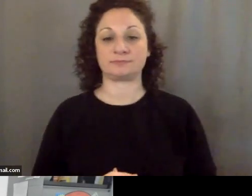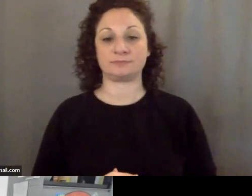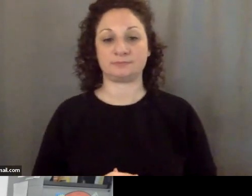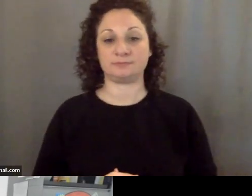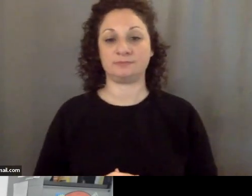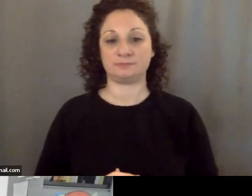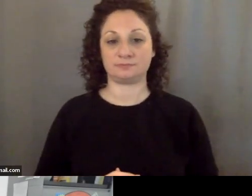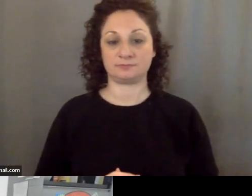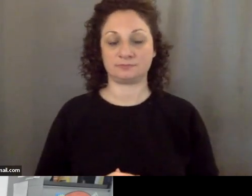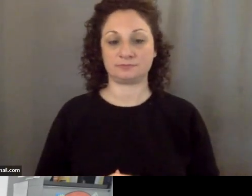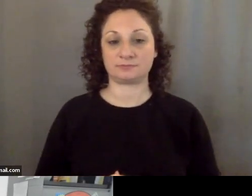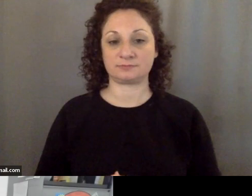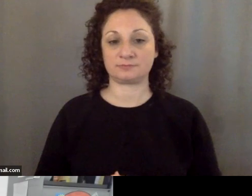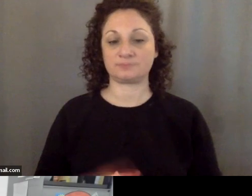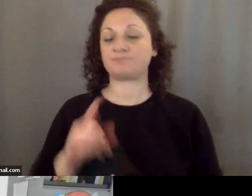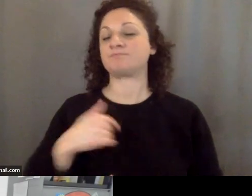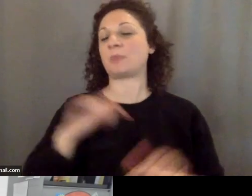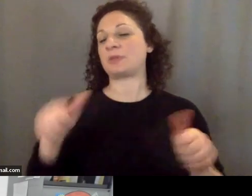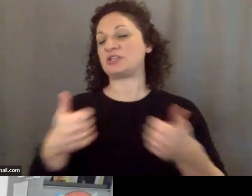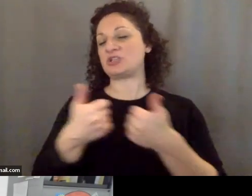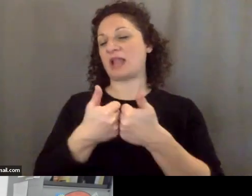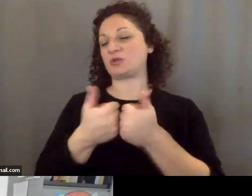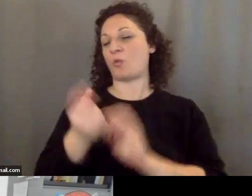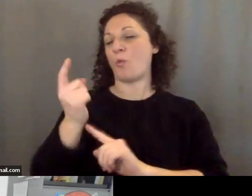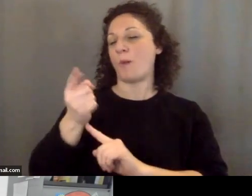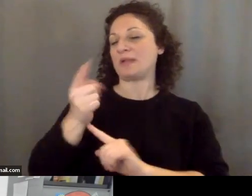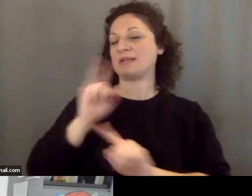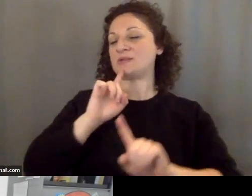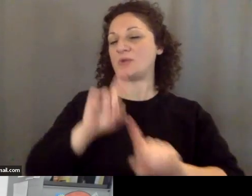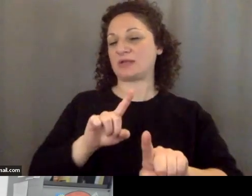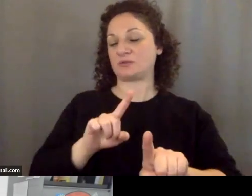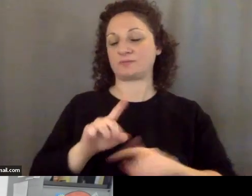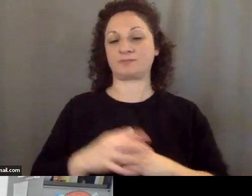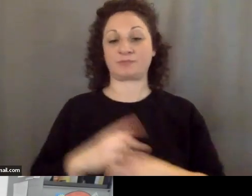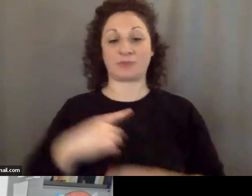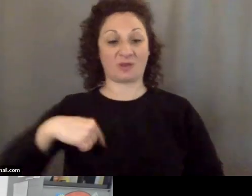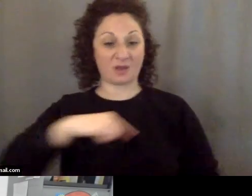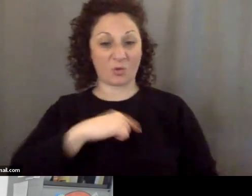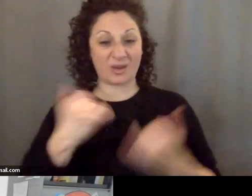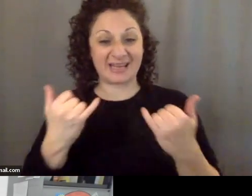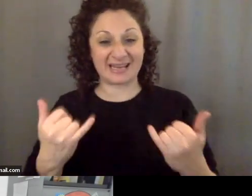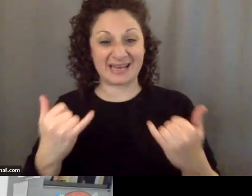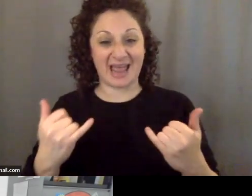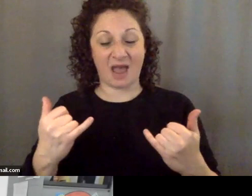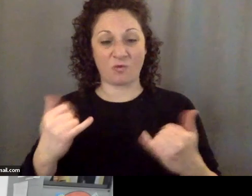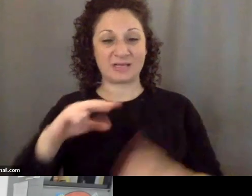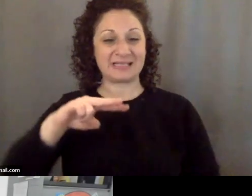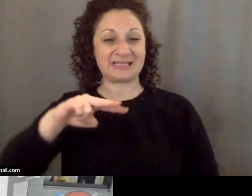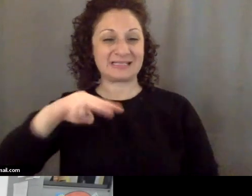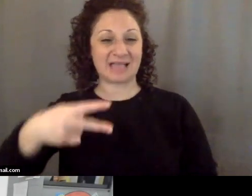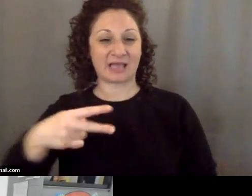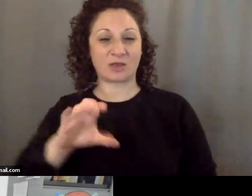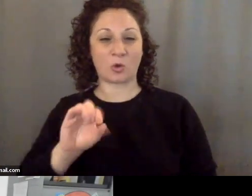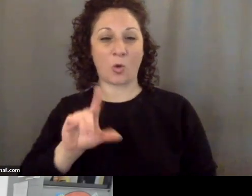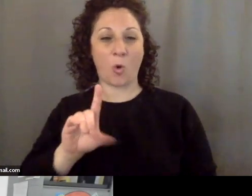I'm going to challenge you one minute to answer are we now in a second cold war one minute